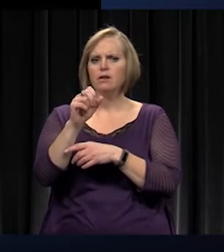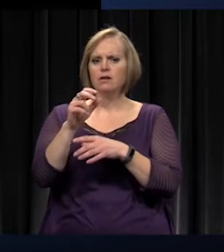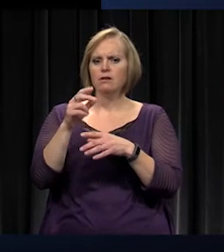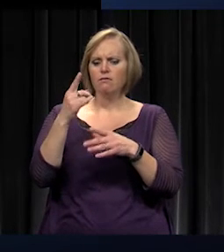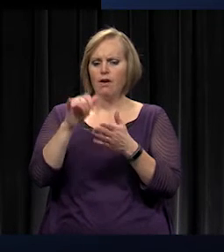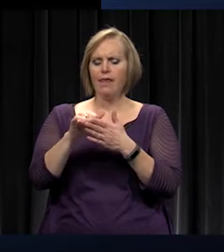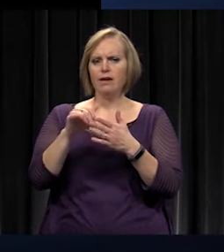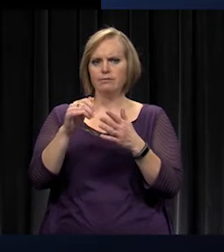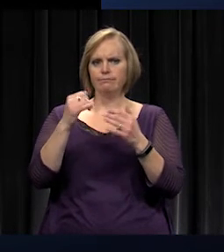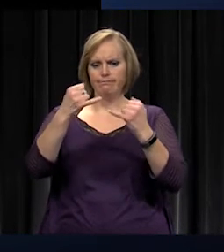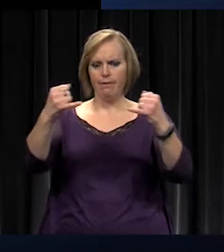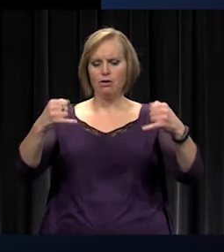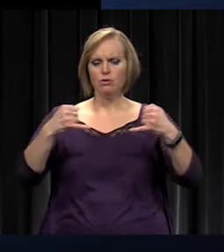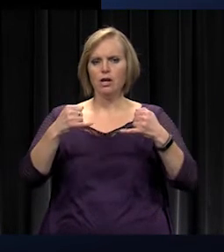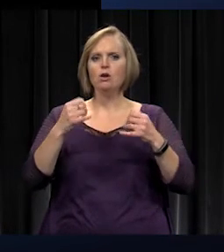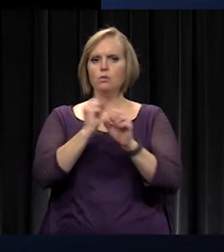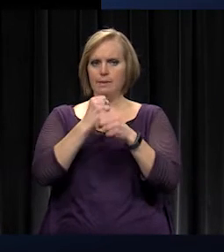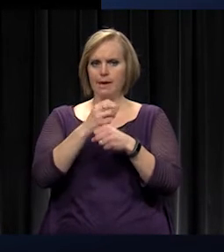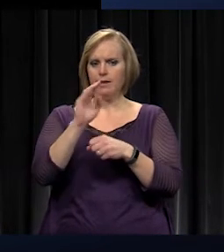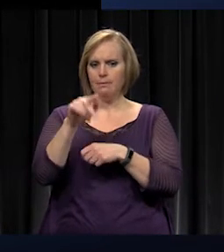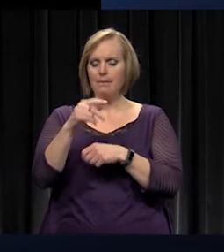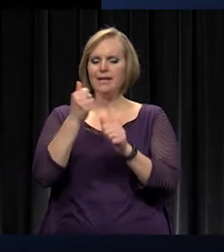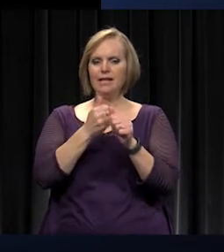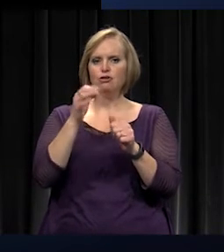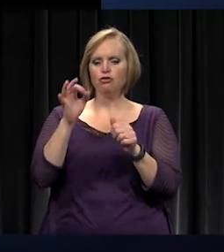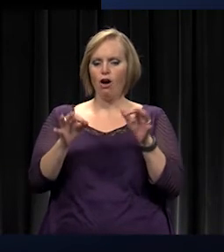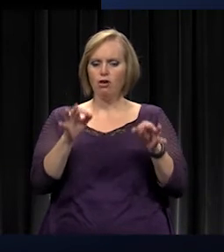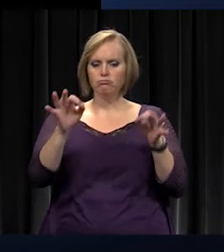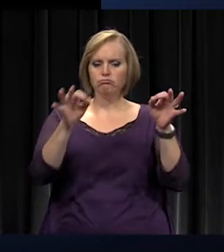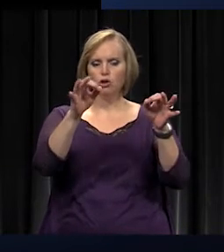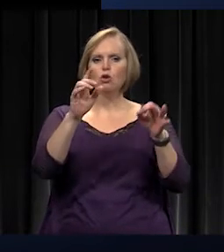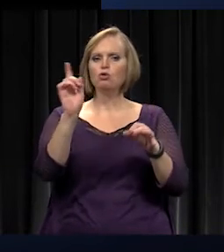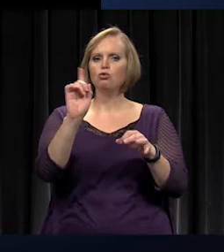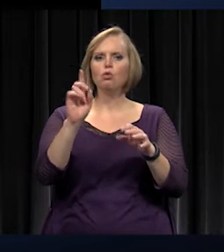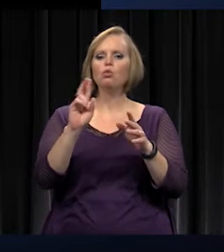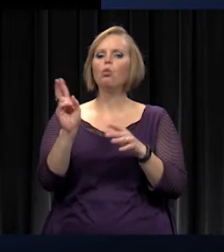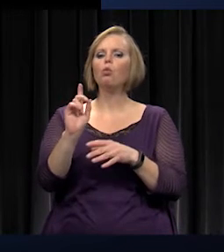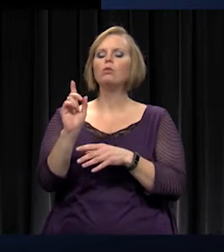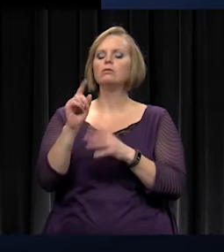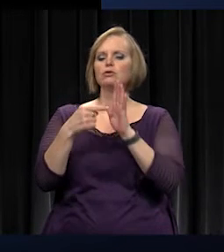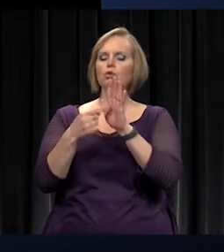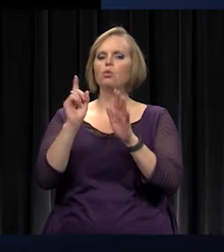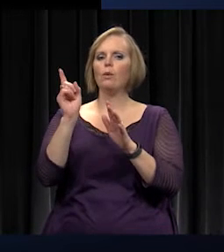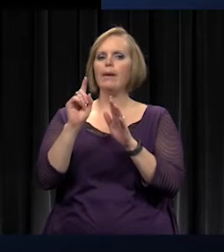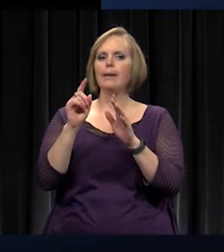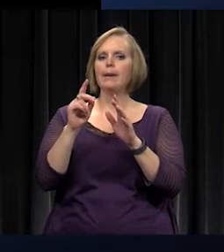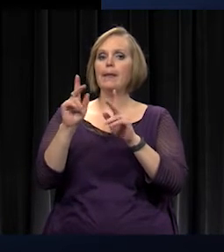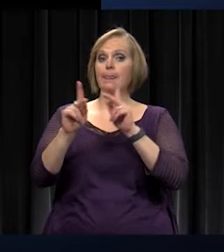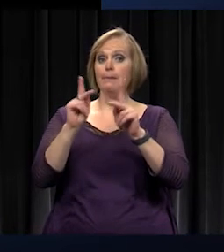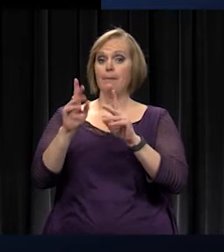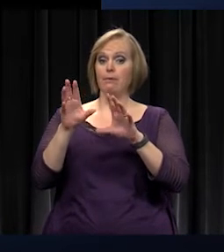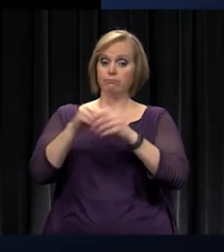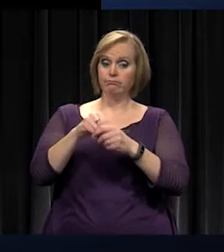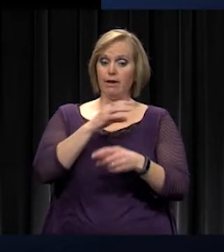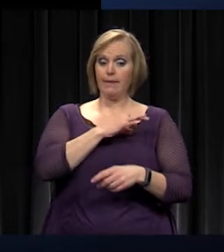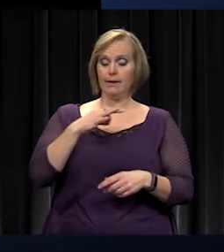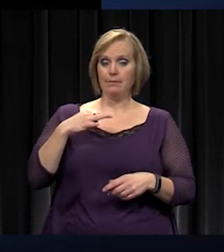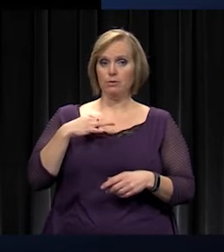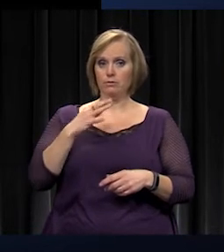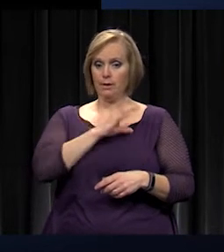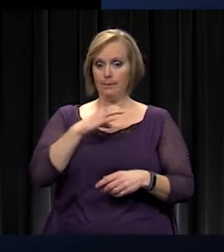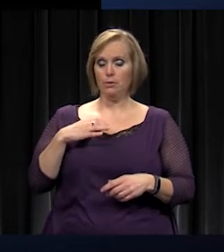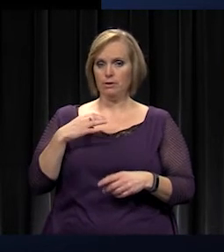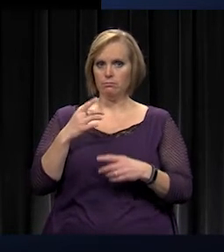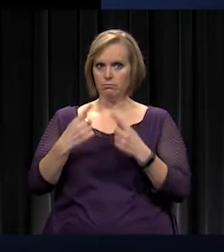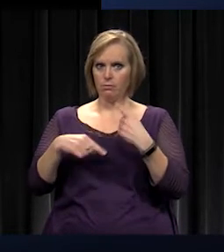we did a map and each dot shows where our participants are. So you see a nice sense the folks on the committee were well represented throughout the district.